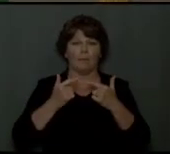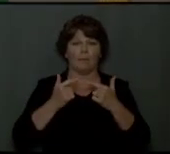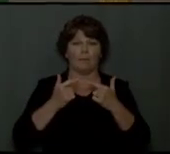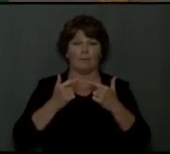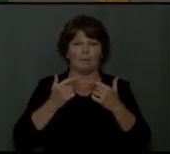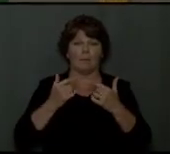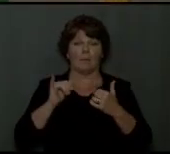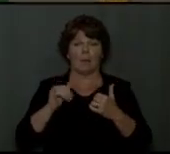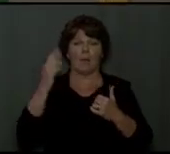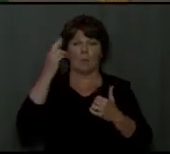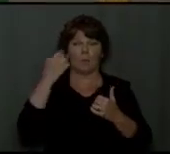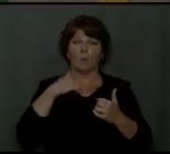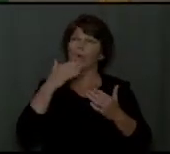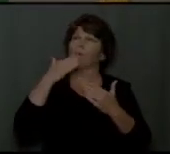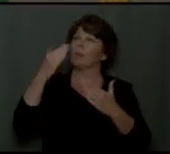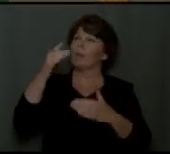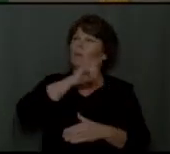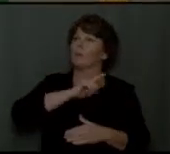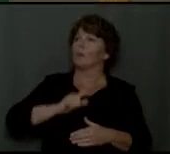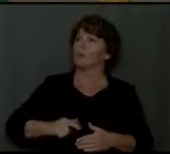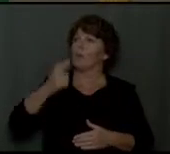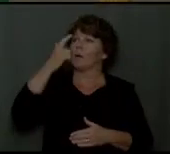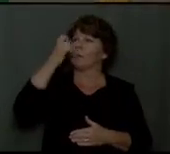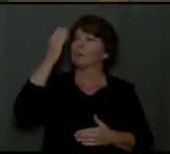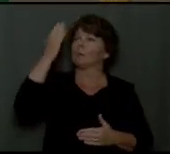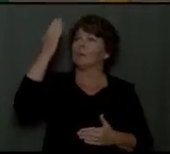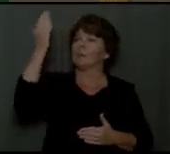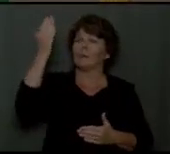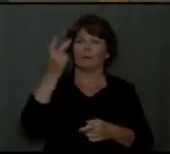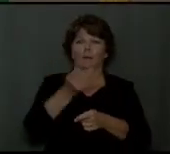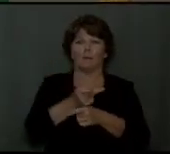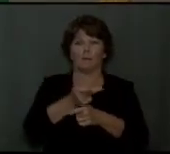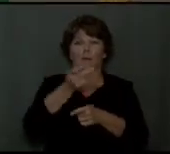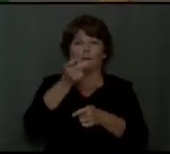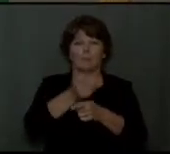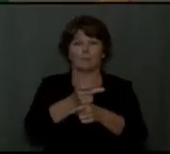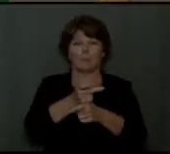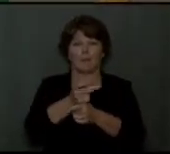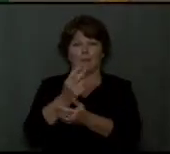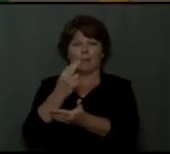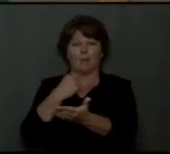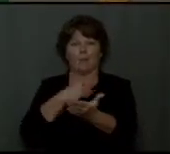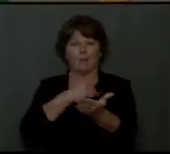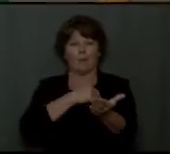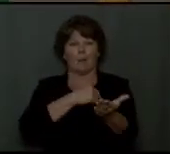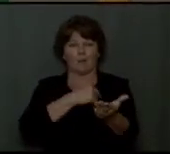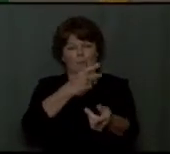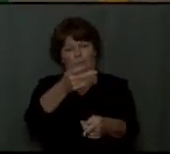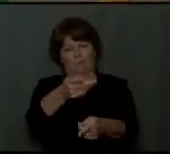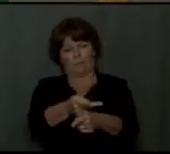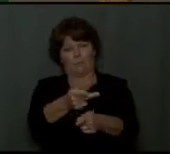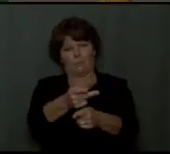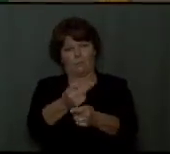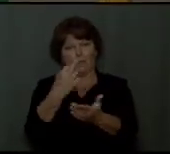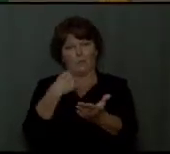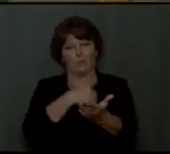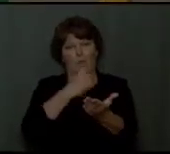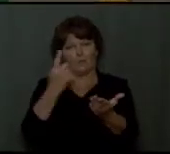today, we give thanks to the Lord, that He takes care of us always.